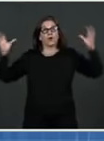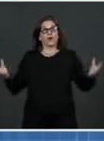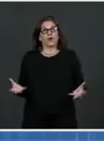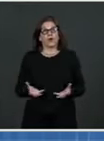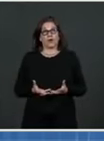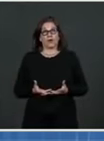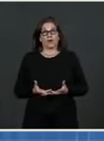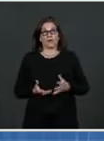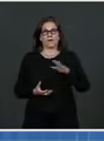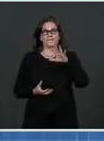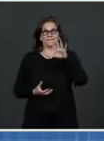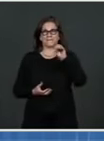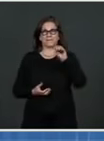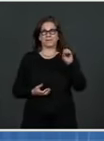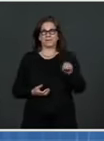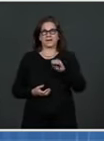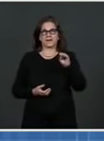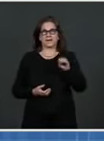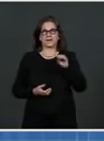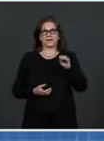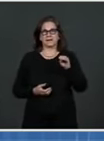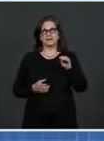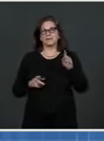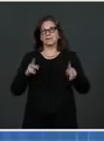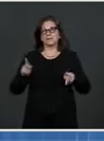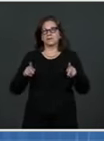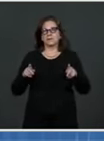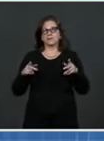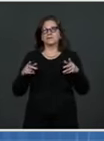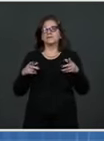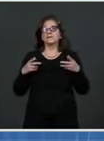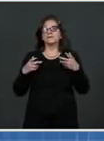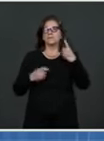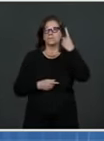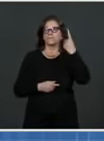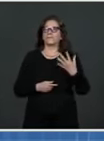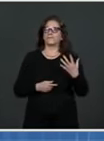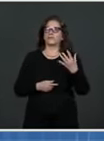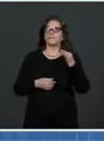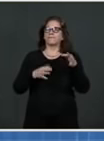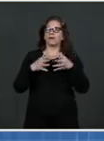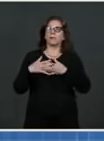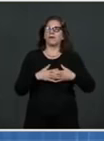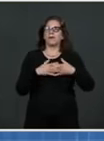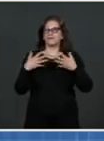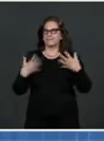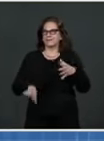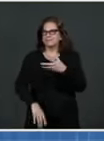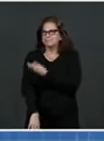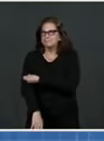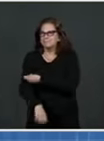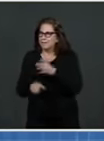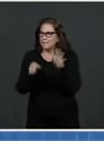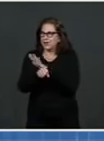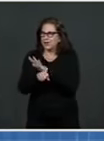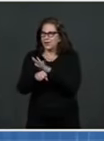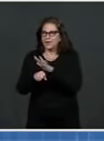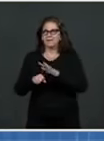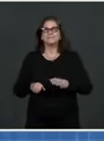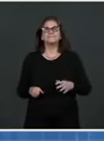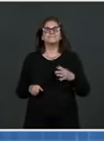in five adults are fully vaccinated. The effort is an immensely complex endeavor,